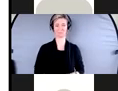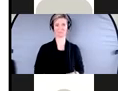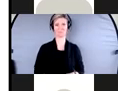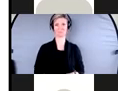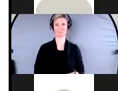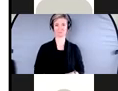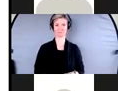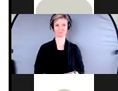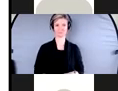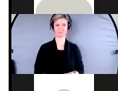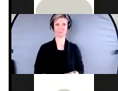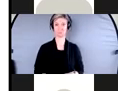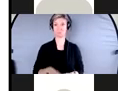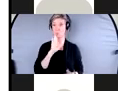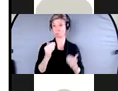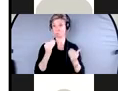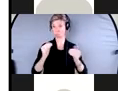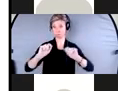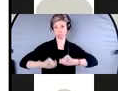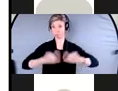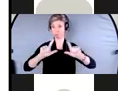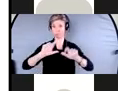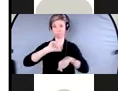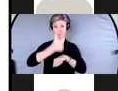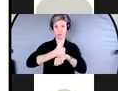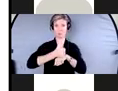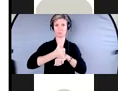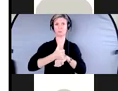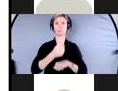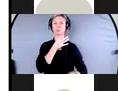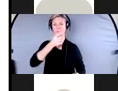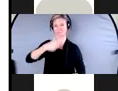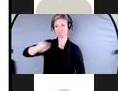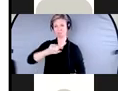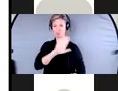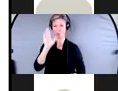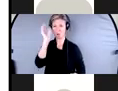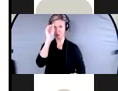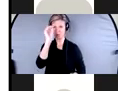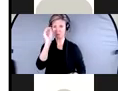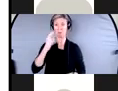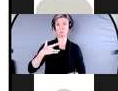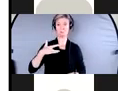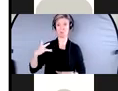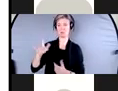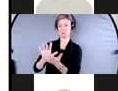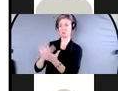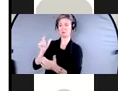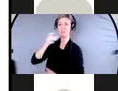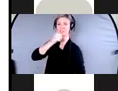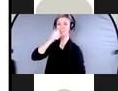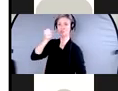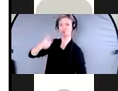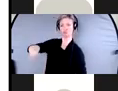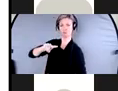So I'm just going to launch this. So who do you think the main perpetrators of financial abuse are? Just take a